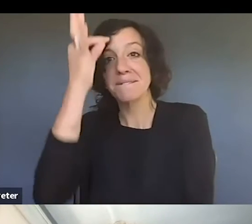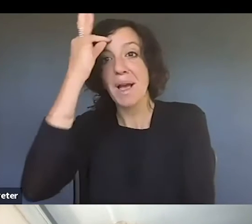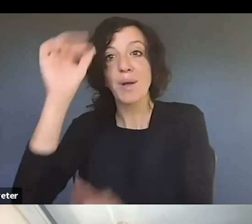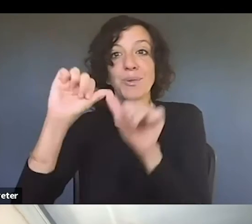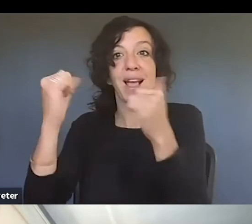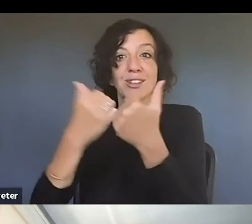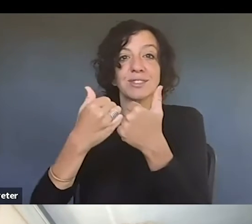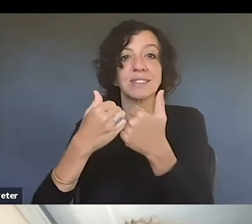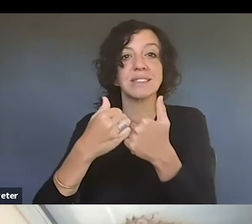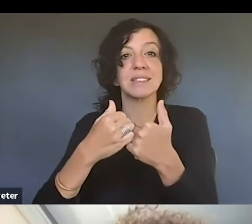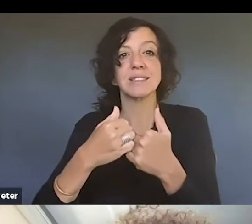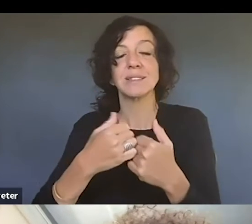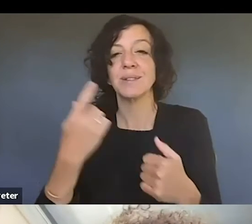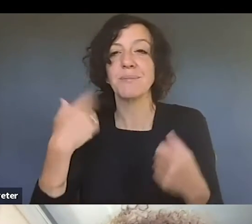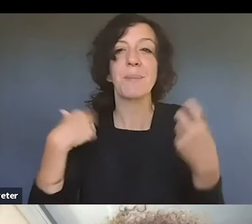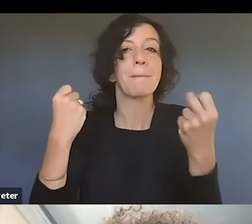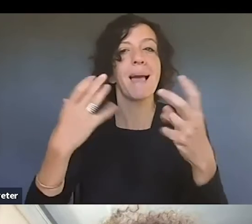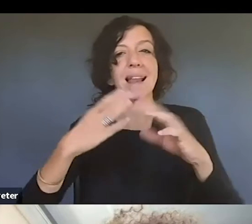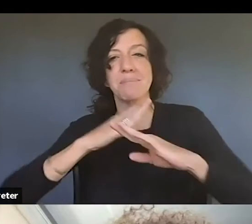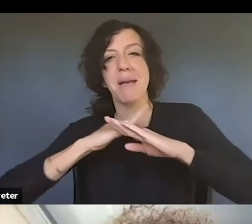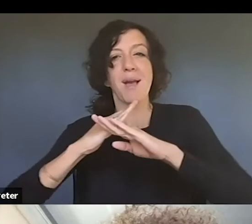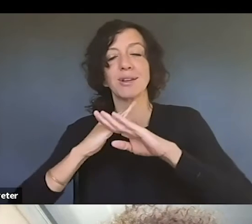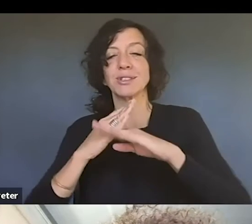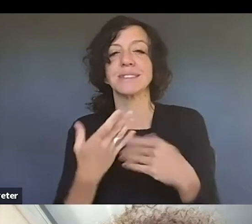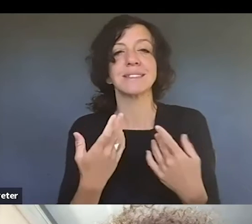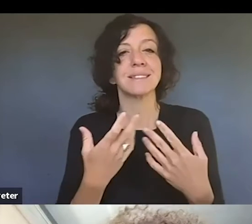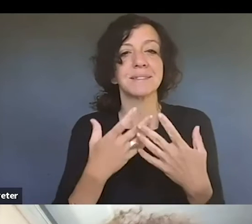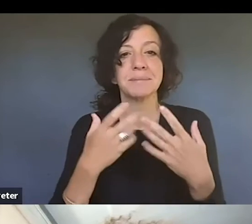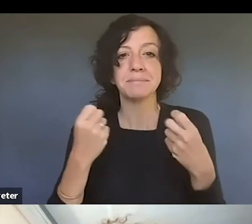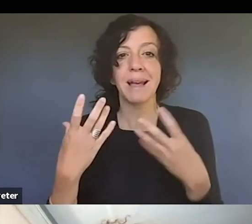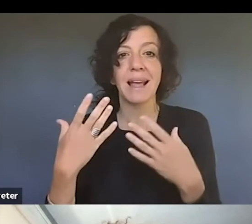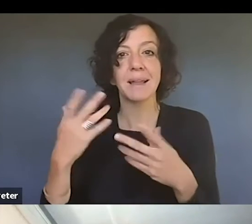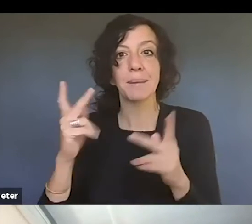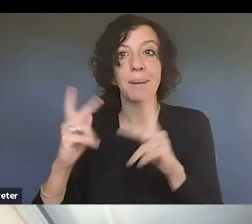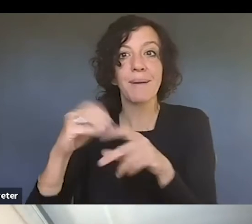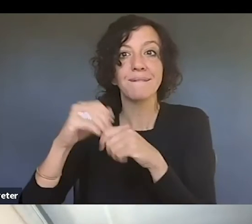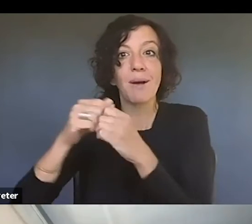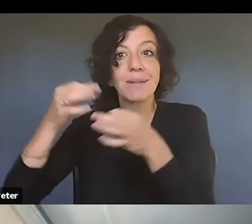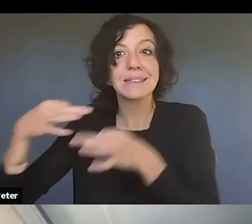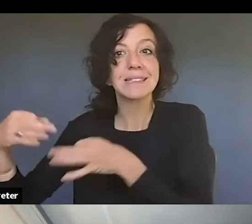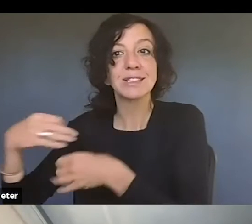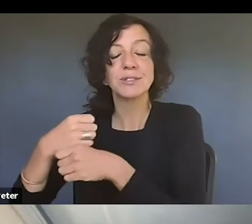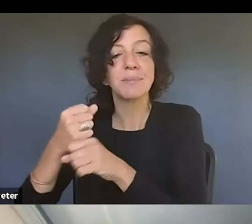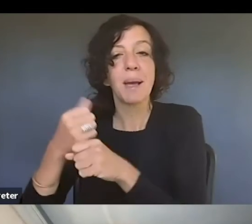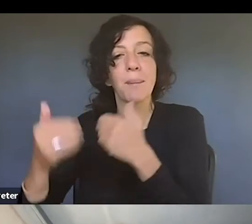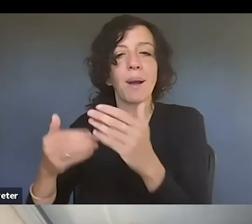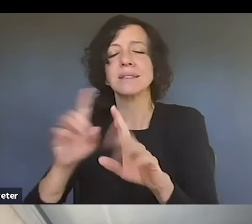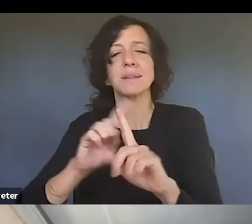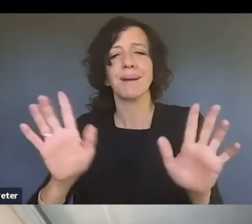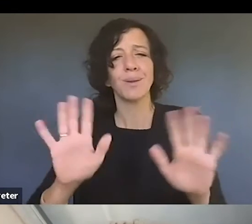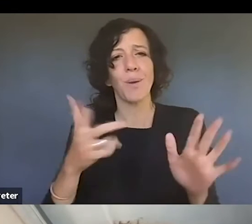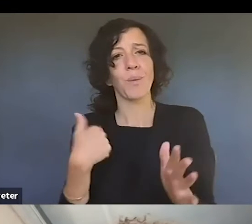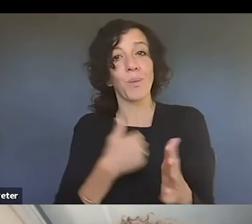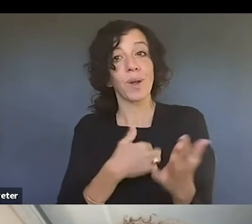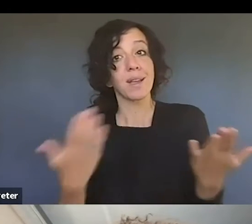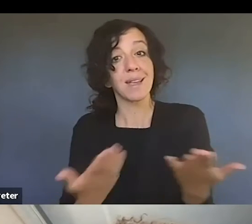agency, red tape, bureaucracy, and all of those things. But we really want people to understand that we are here to